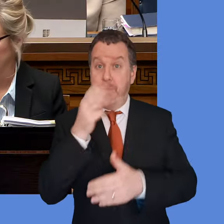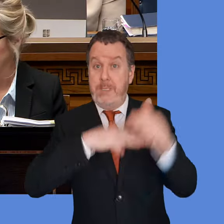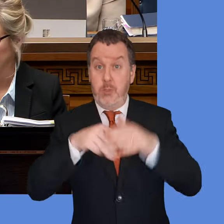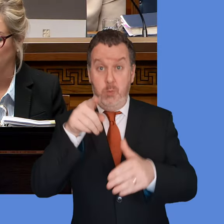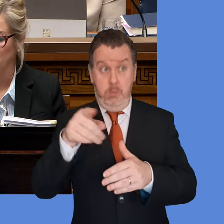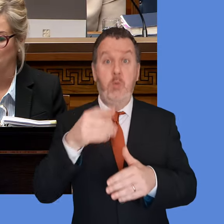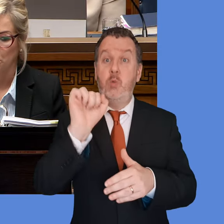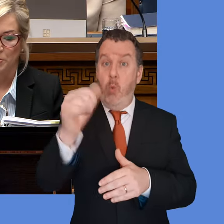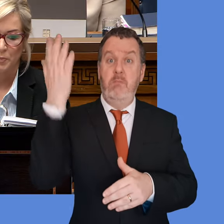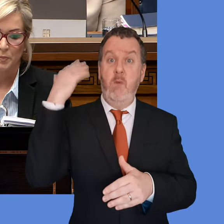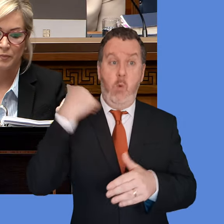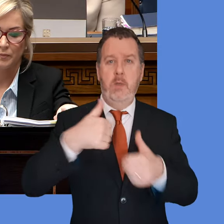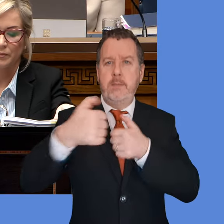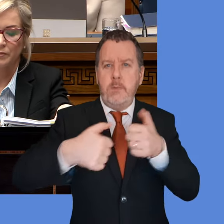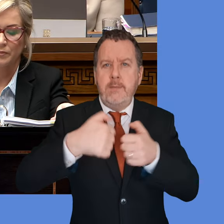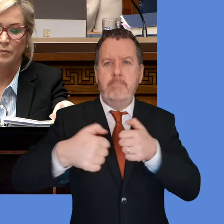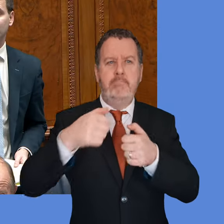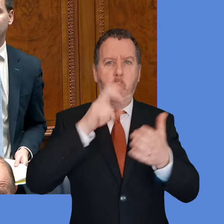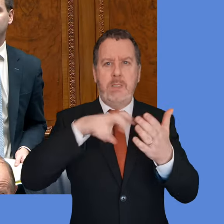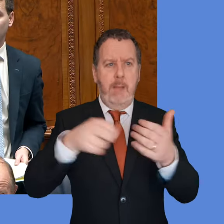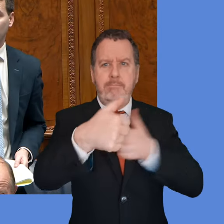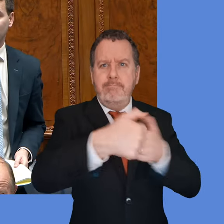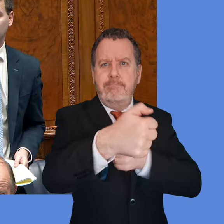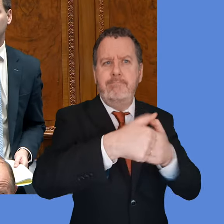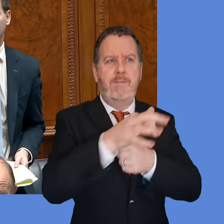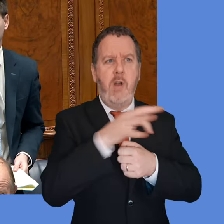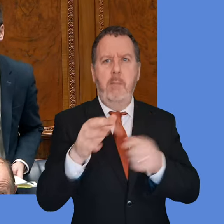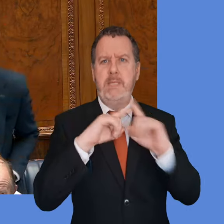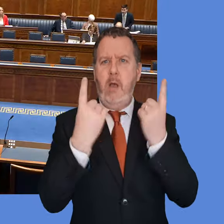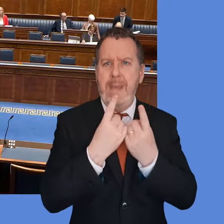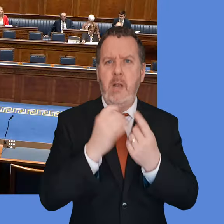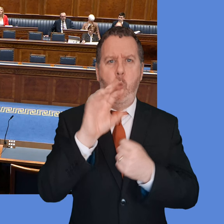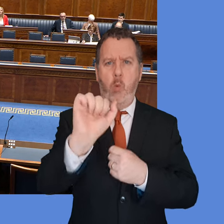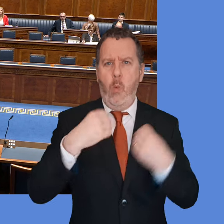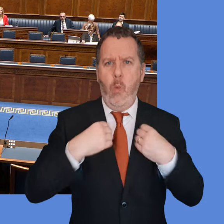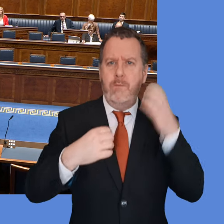any WhatsApp messages, both personal or indeed departmental phones?